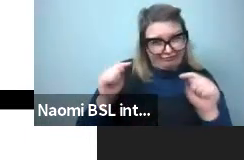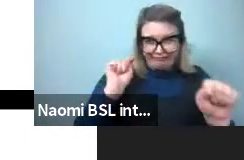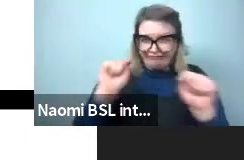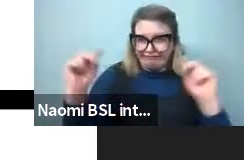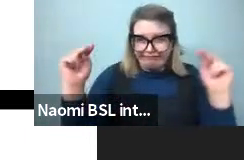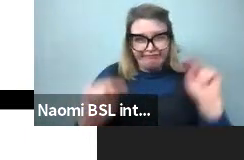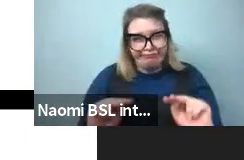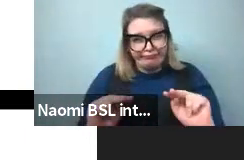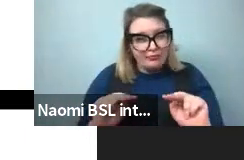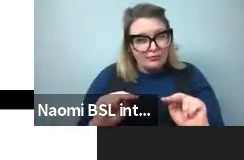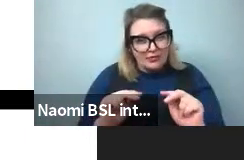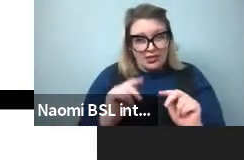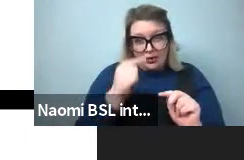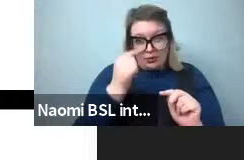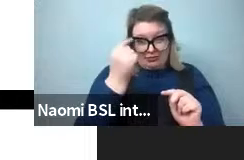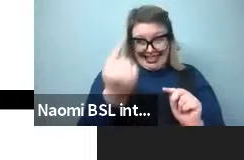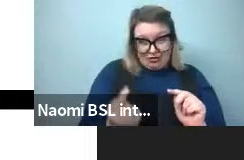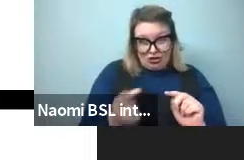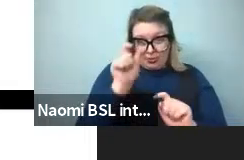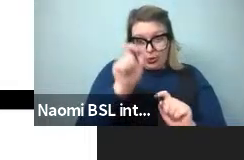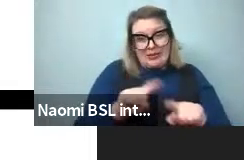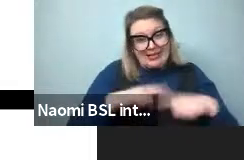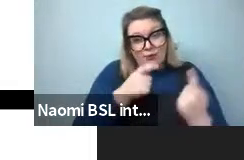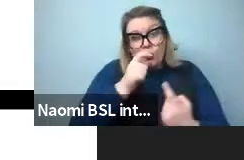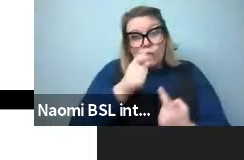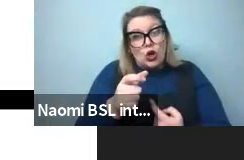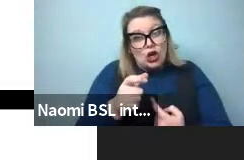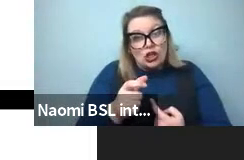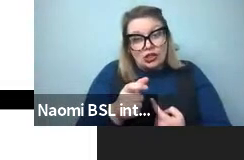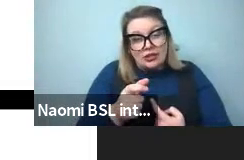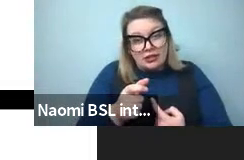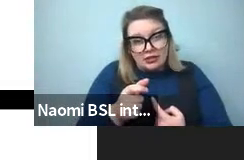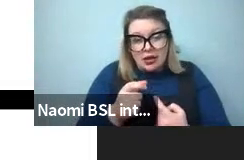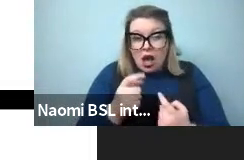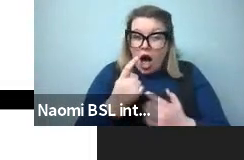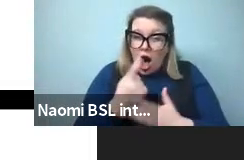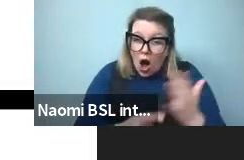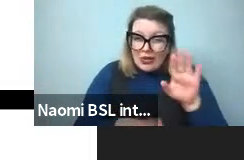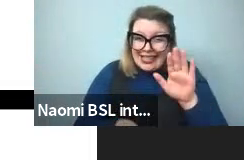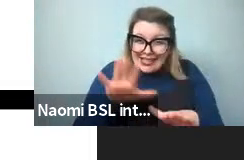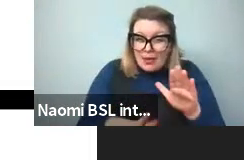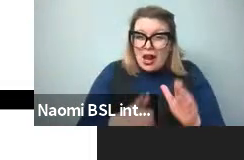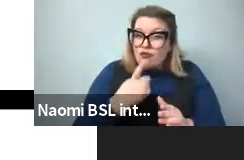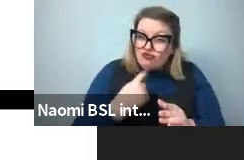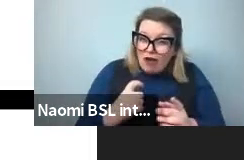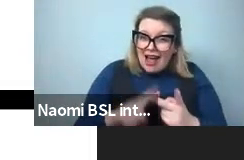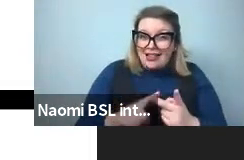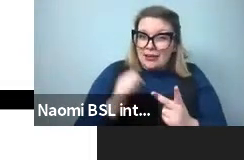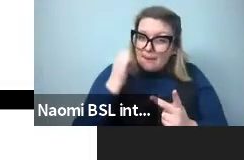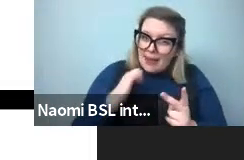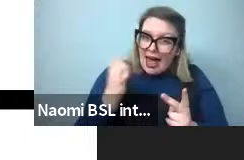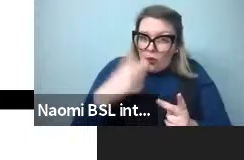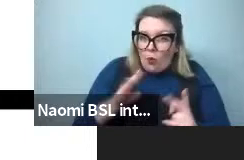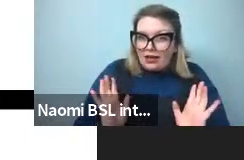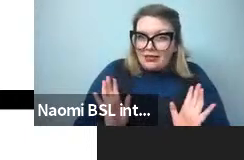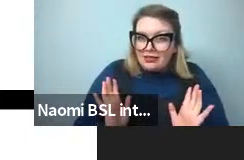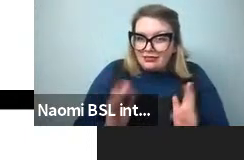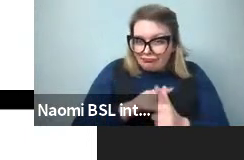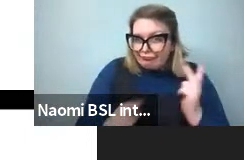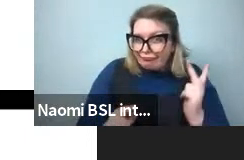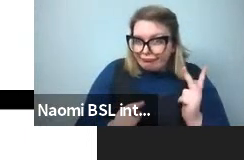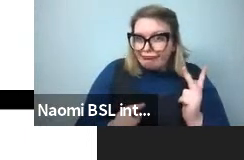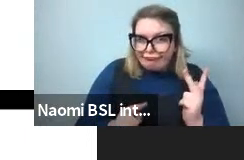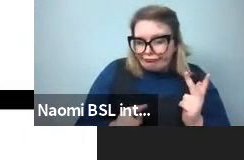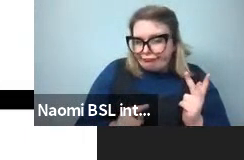people use different words to mean the same thing for everything except for red, black, and white. So there's less consistency. So